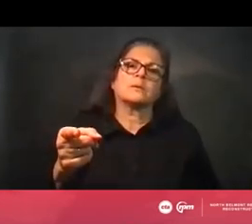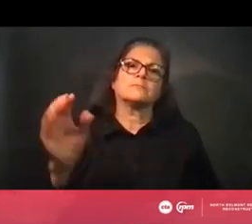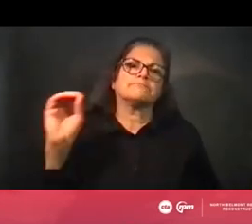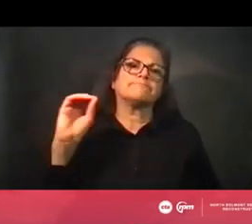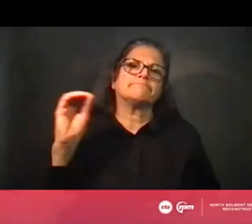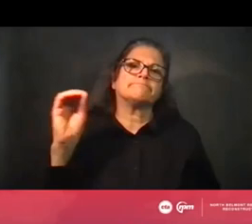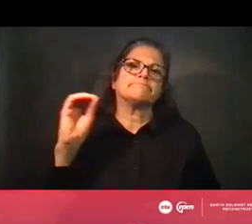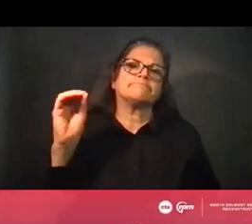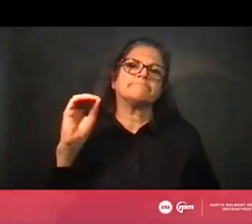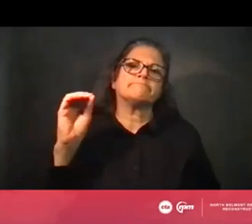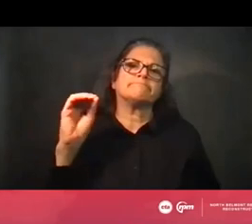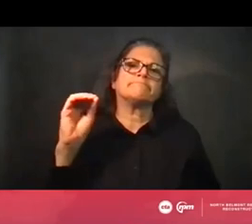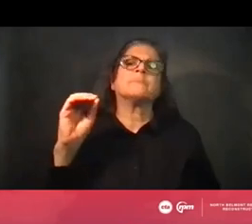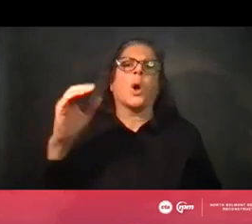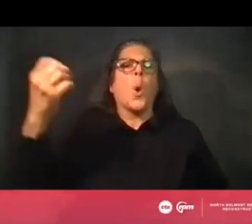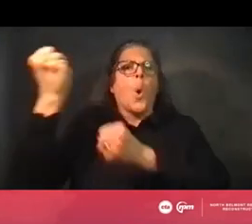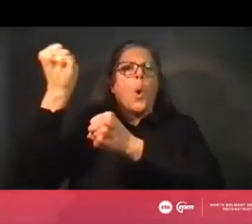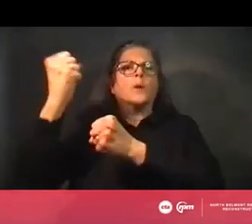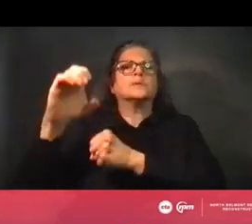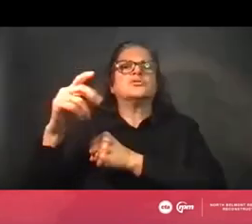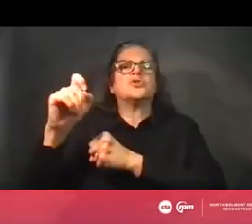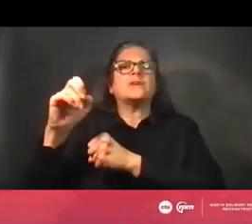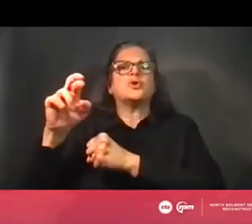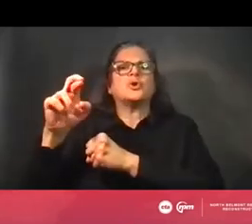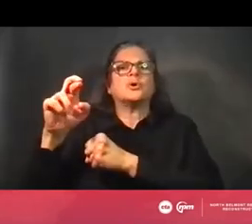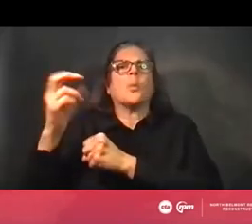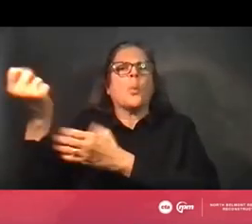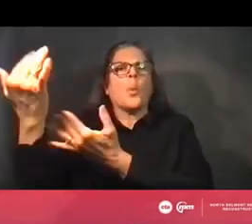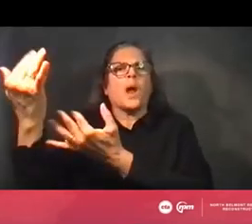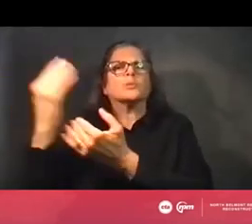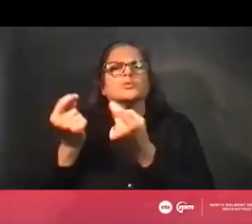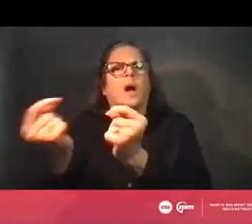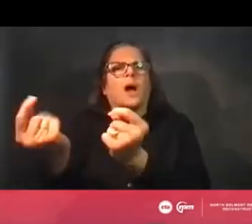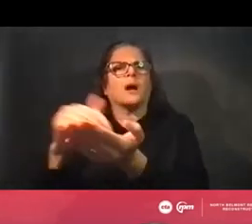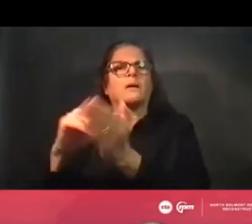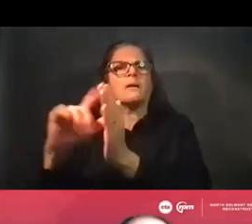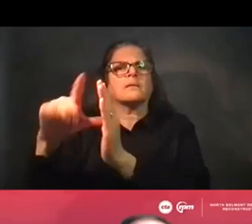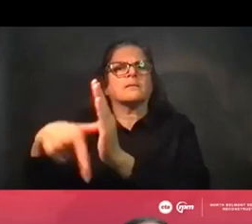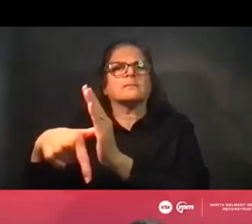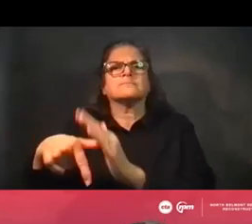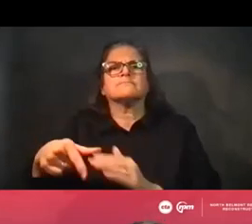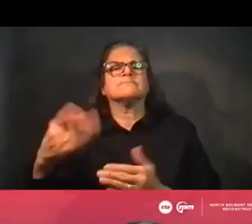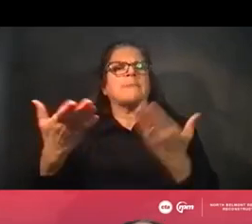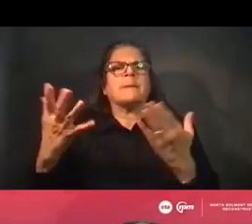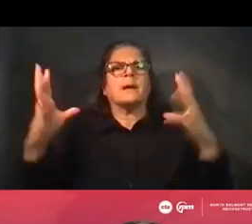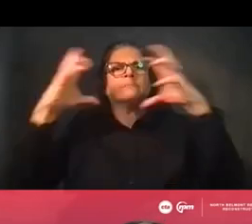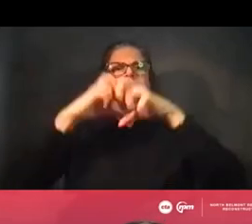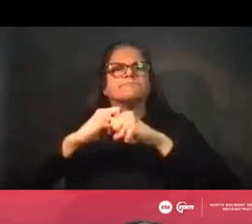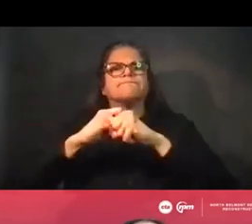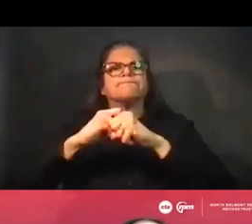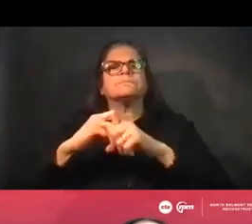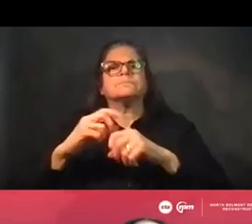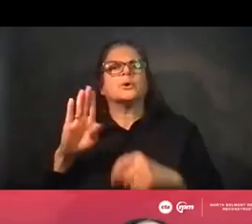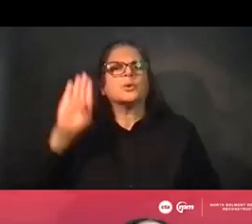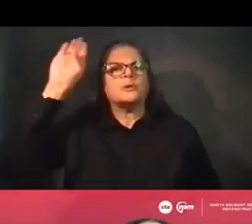Why don't we come back to Chester and give him another try? Yes. If you need to refresh or something, go ahead and raise your hand again once